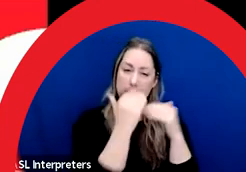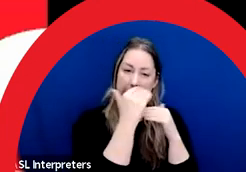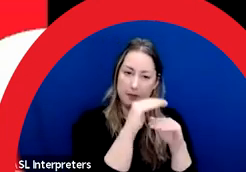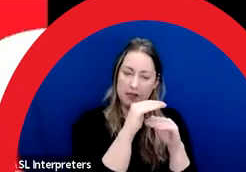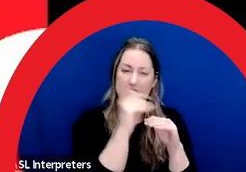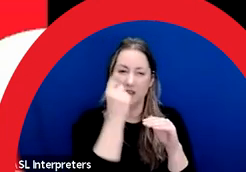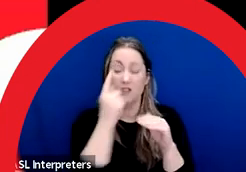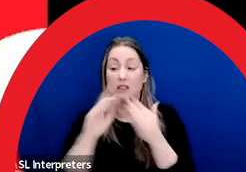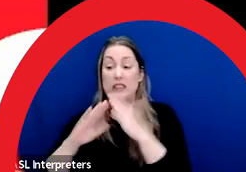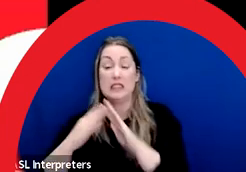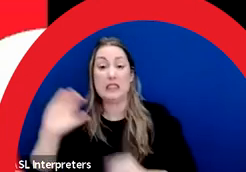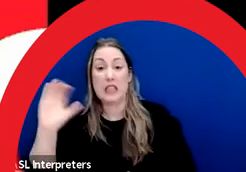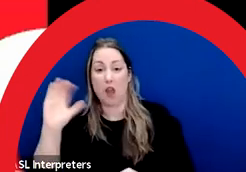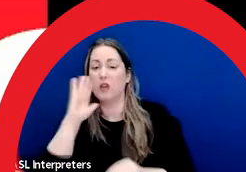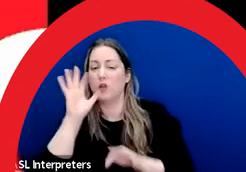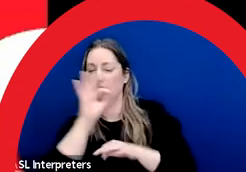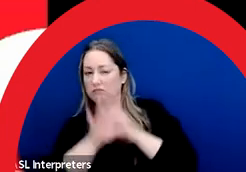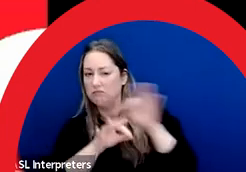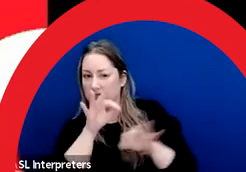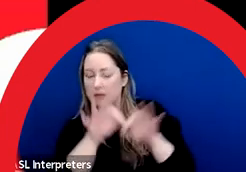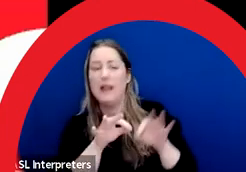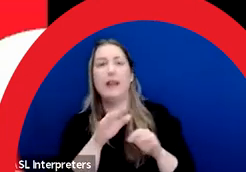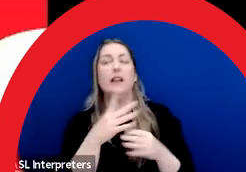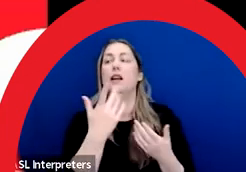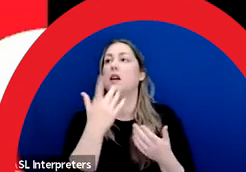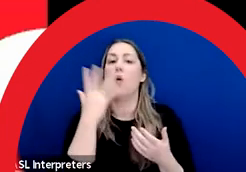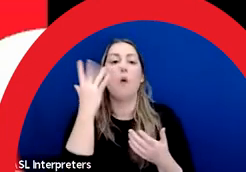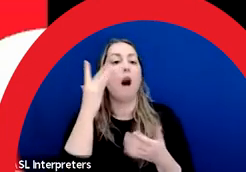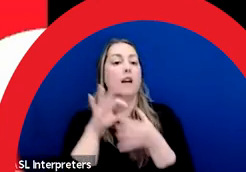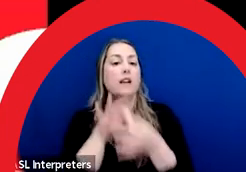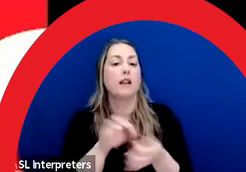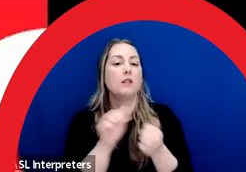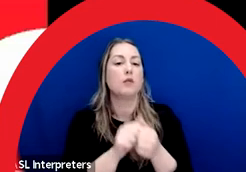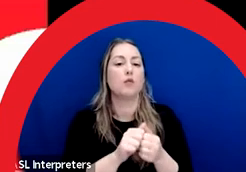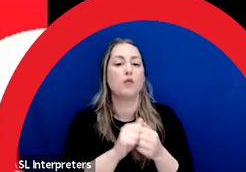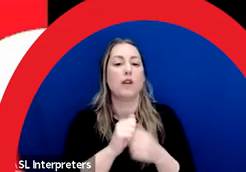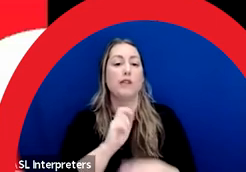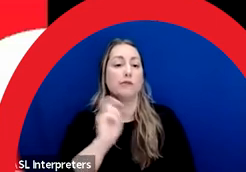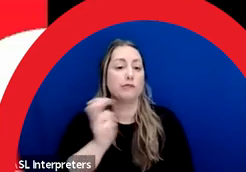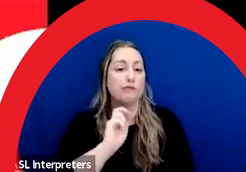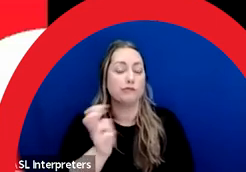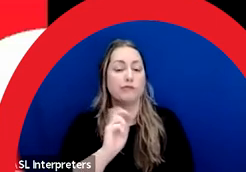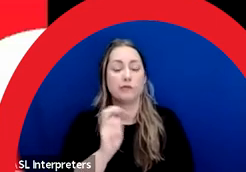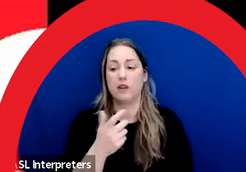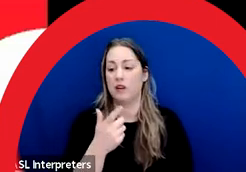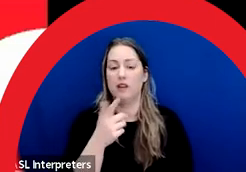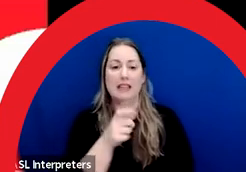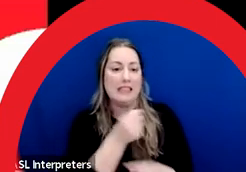in compliance with transportation association of Canada and provincial road safety guidelines.